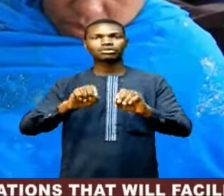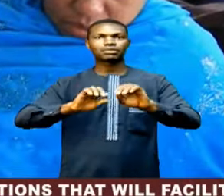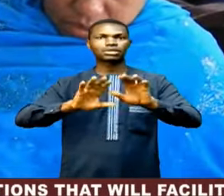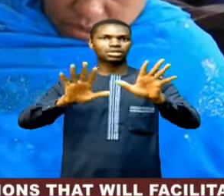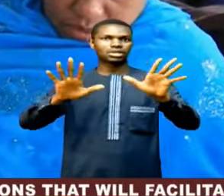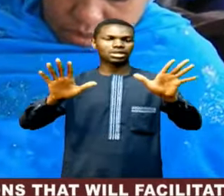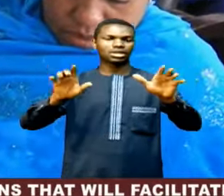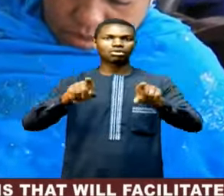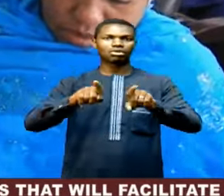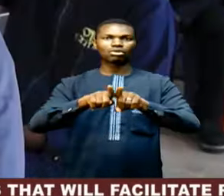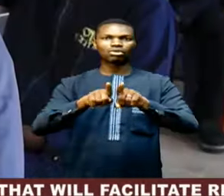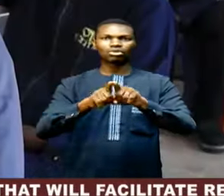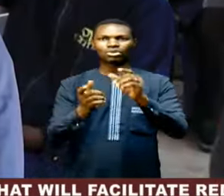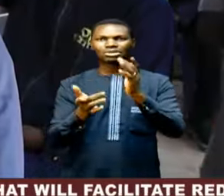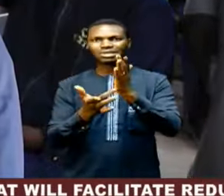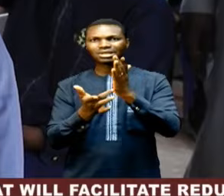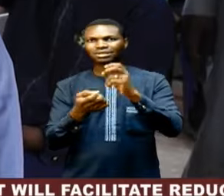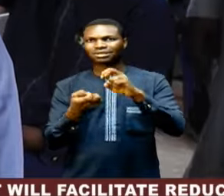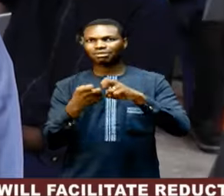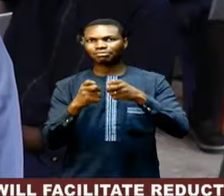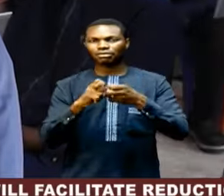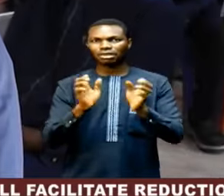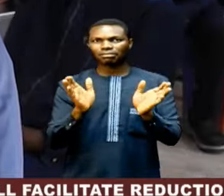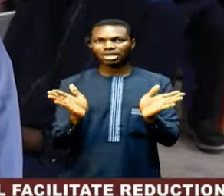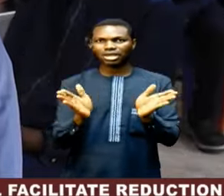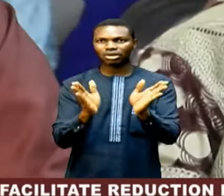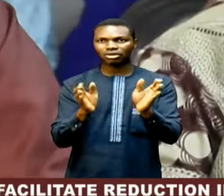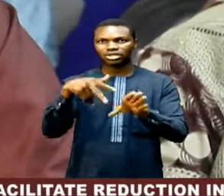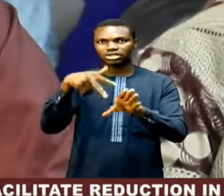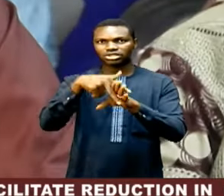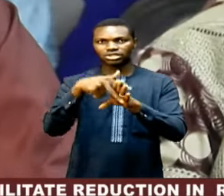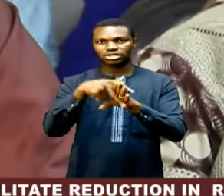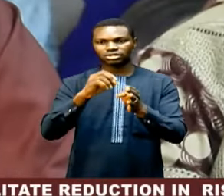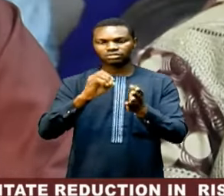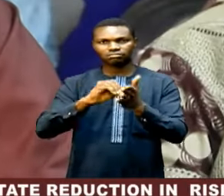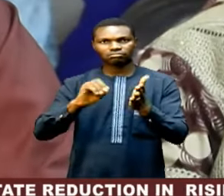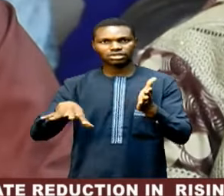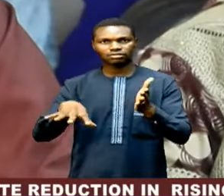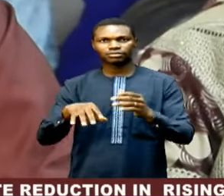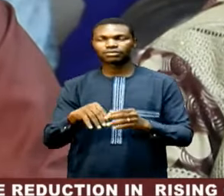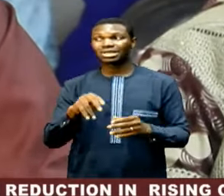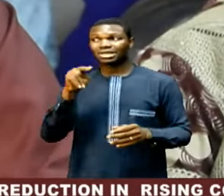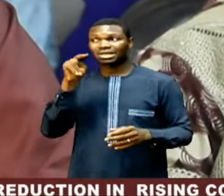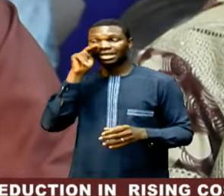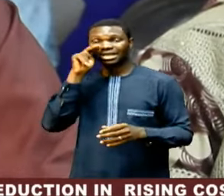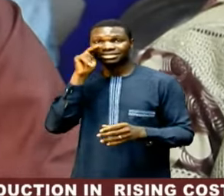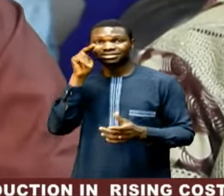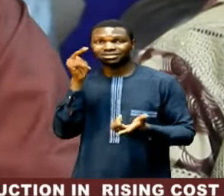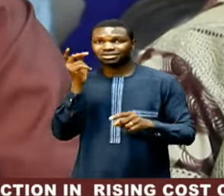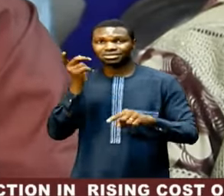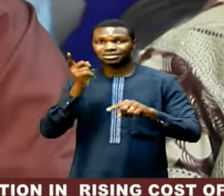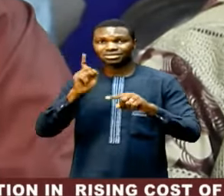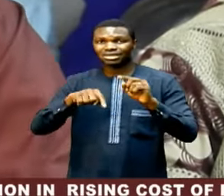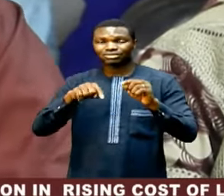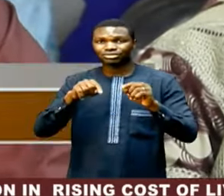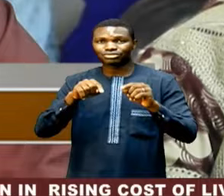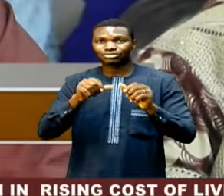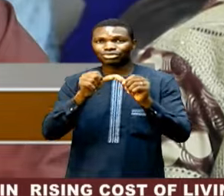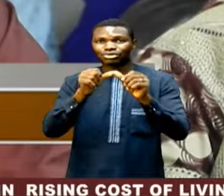technicalities that could encourage manipulation in an election. Nigeria will not be able to advance politically